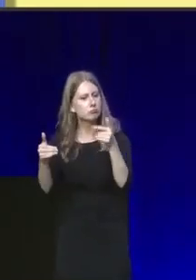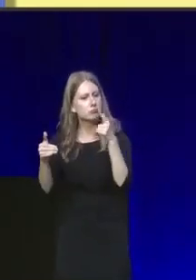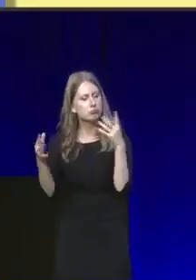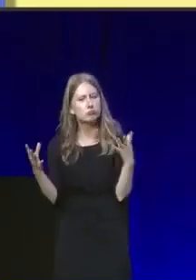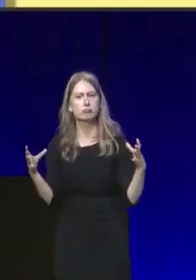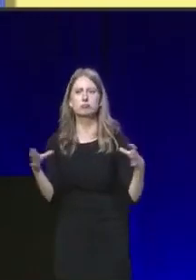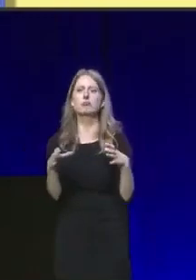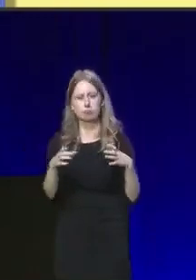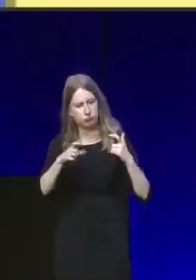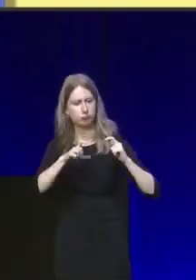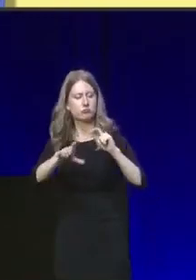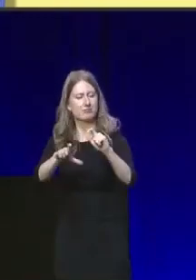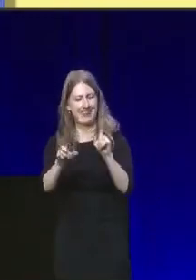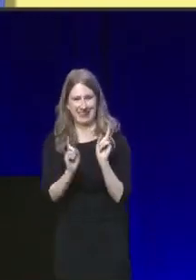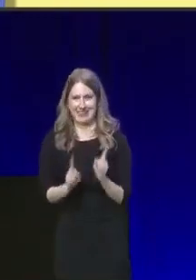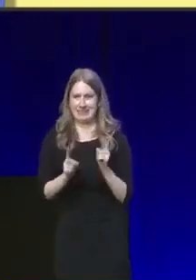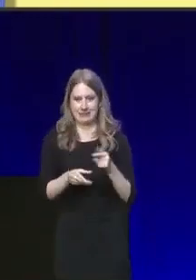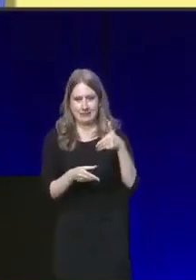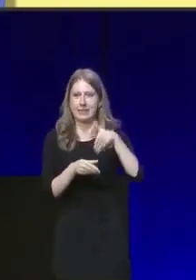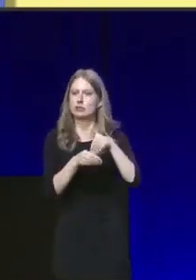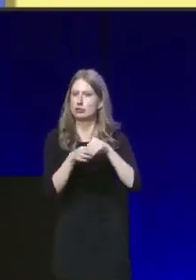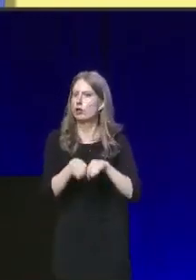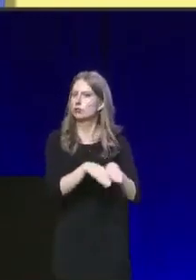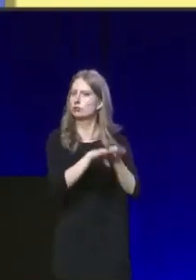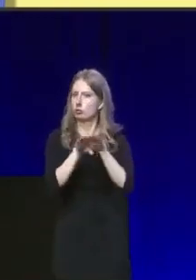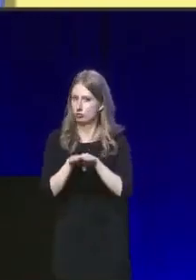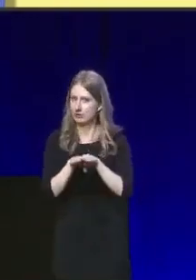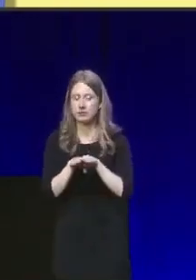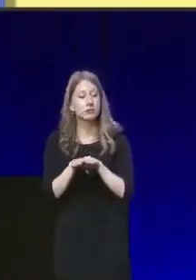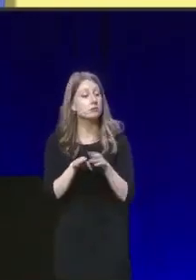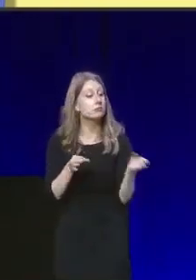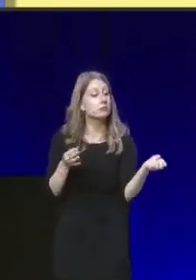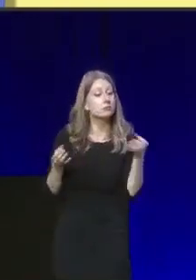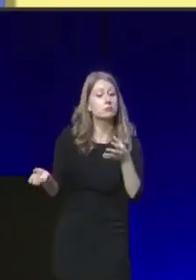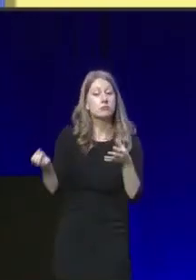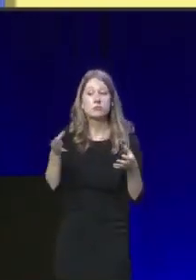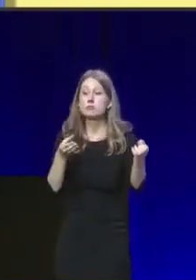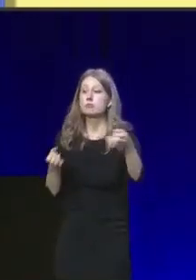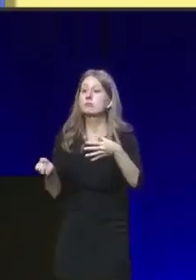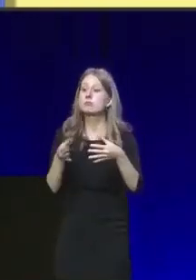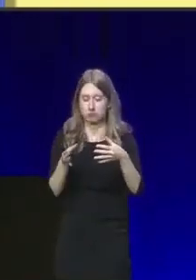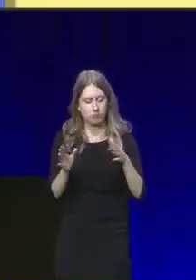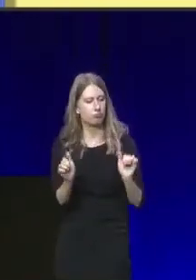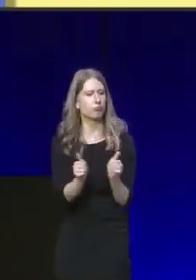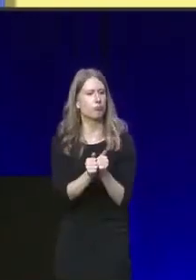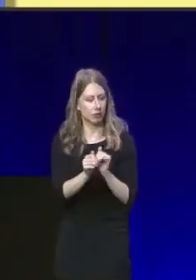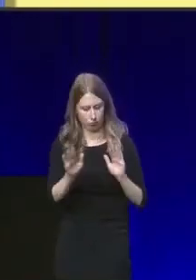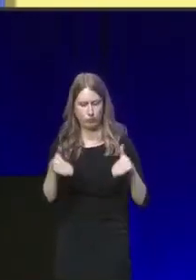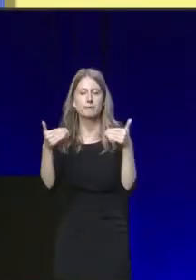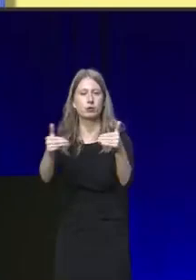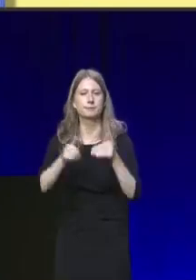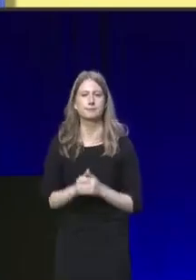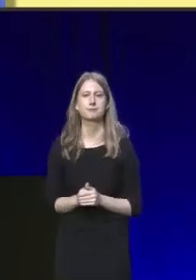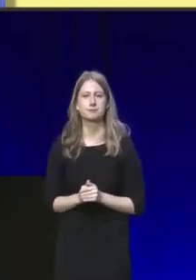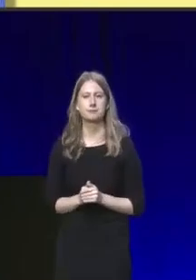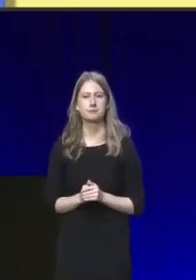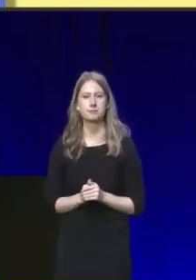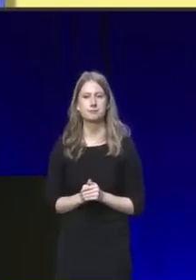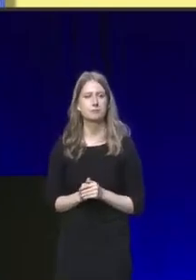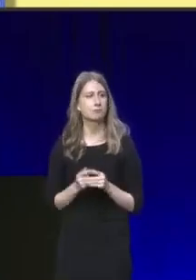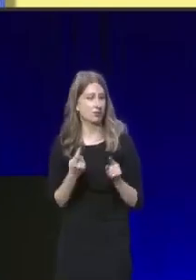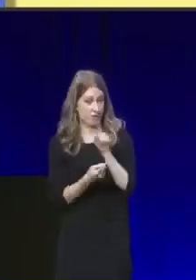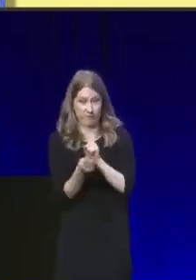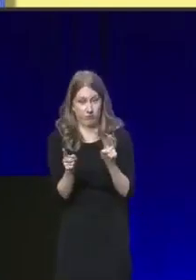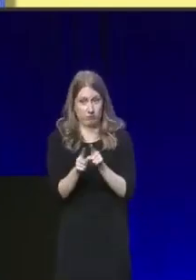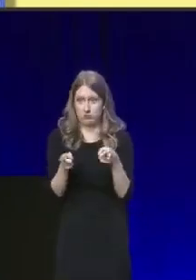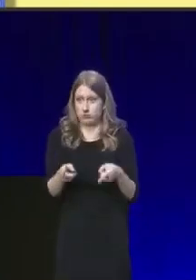That is internal democracy in action. We have our say, and then we move on together. That's what's happened at